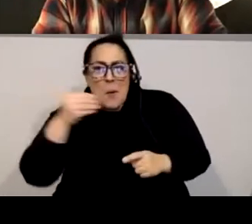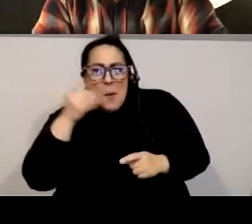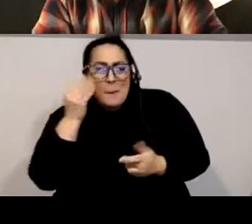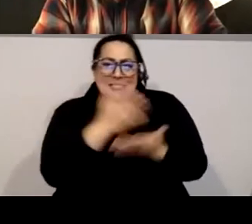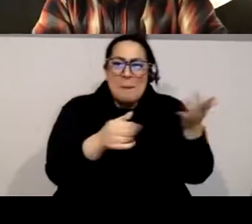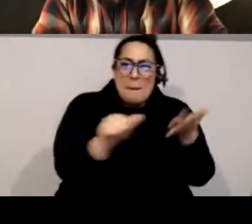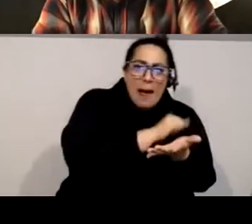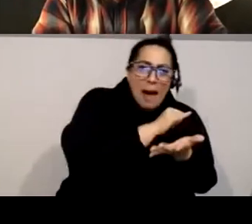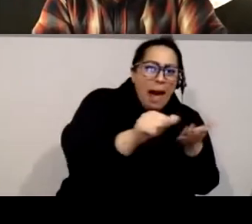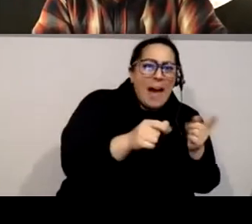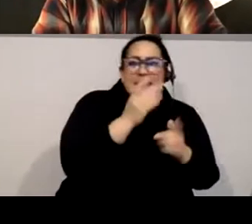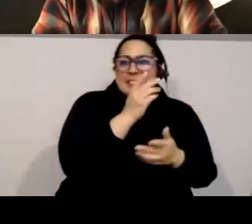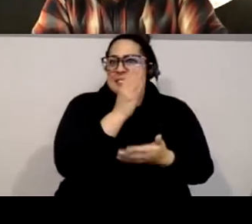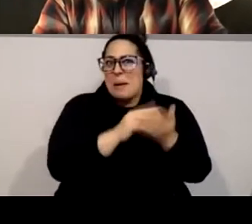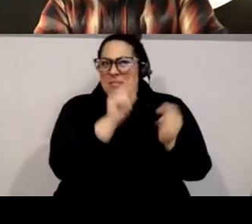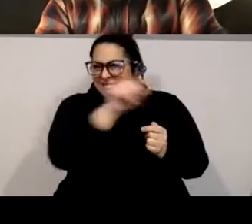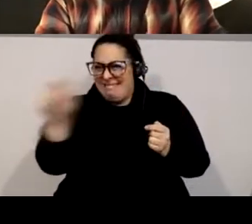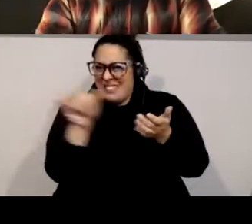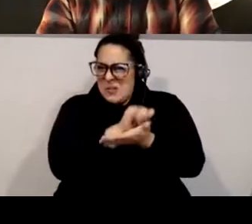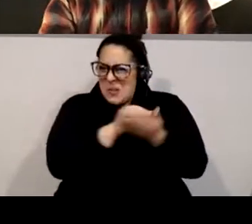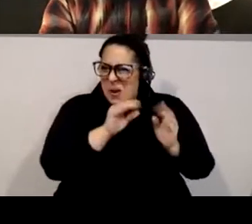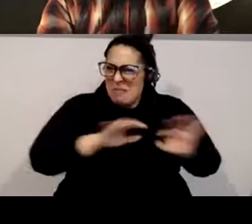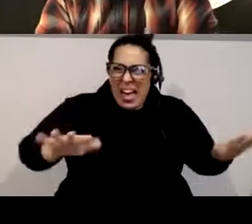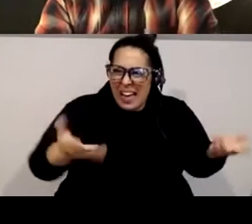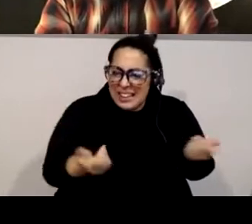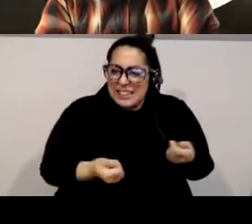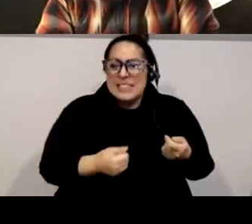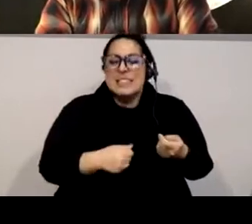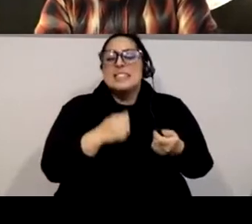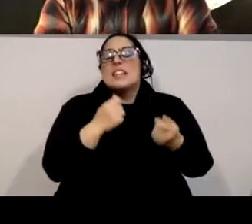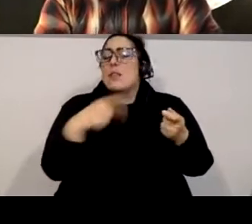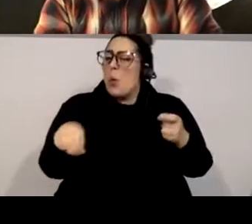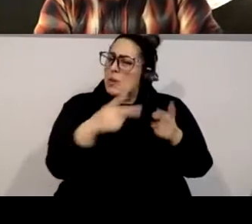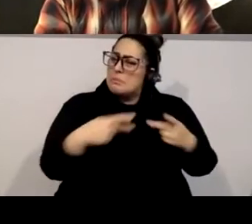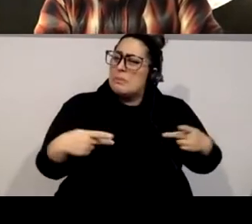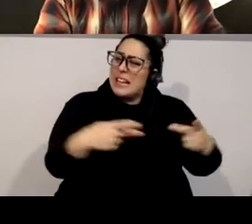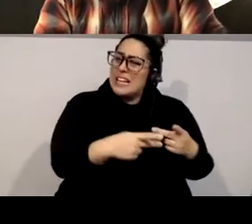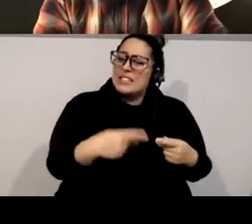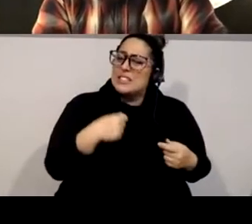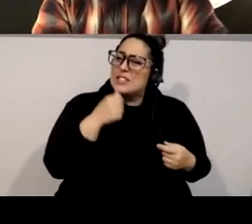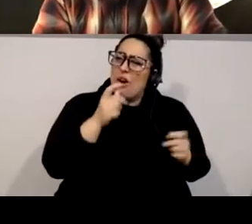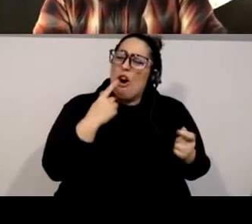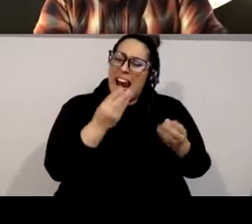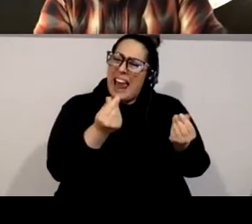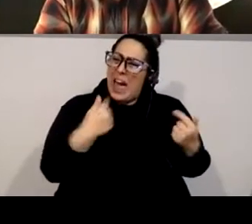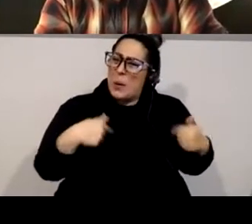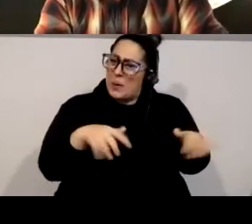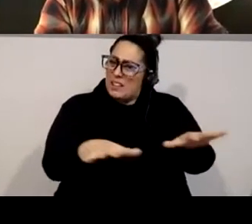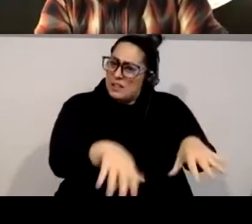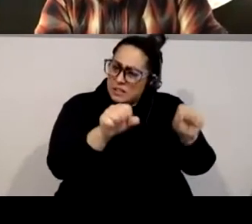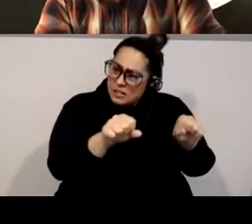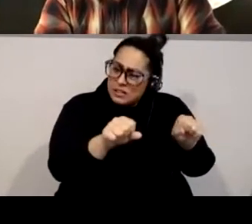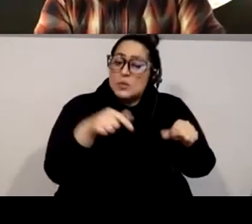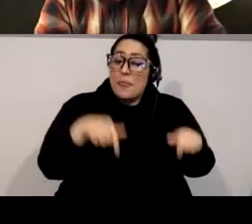others are in the boroughs of New York City, places that are mostly, if not all, unceded lands. As this event is co-organized by the Rubin